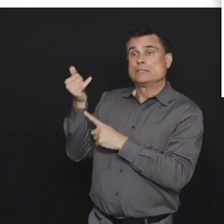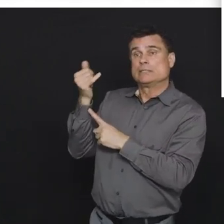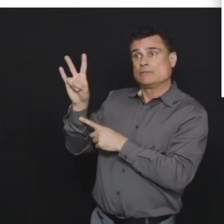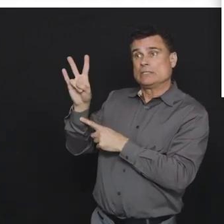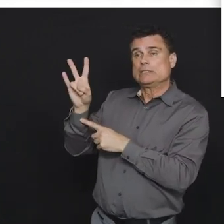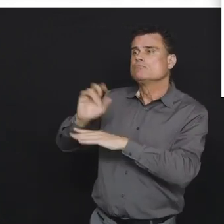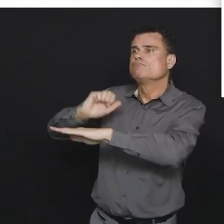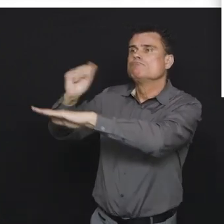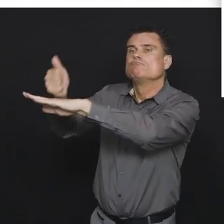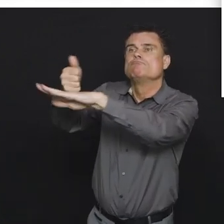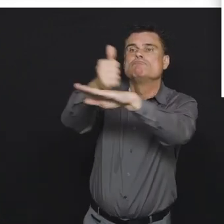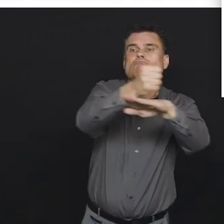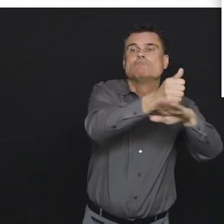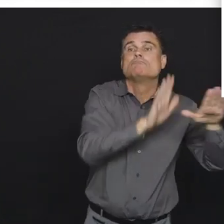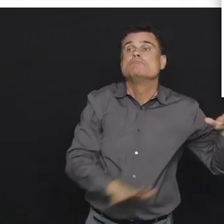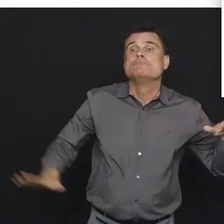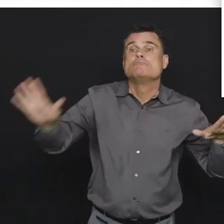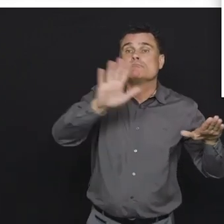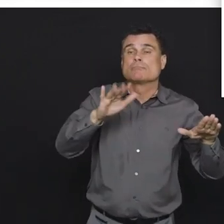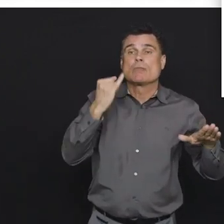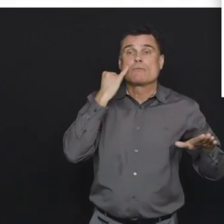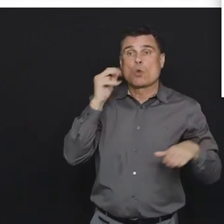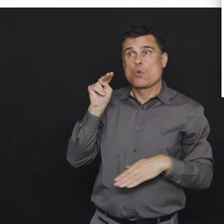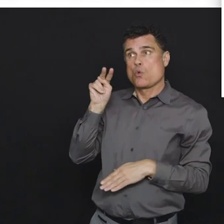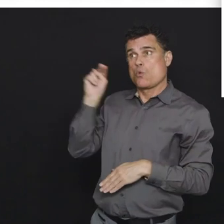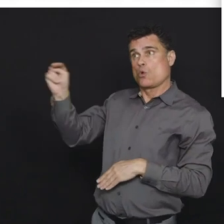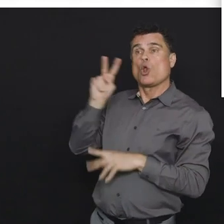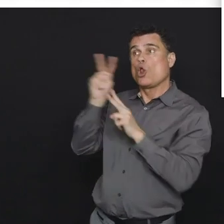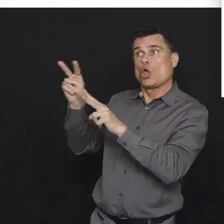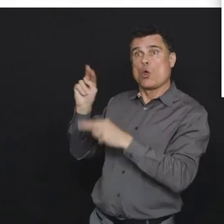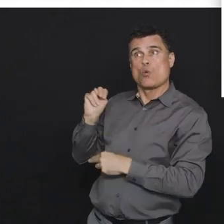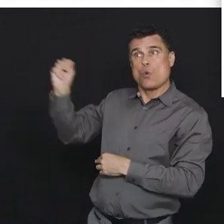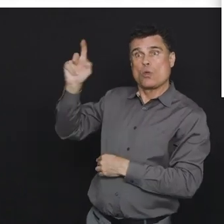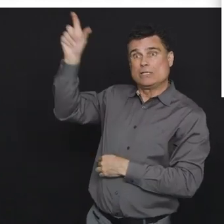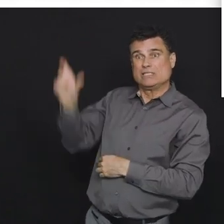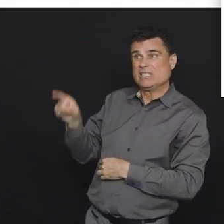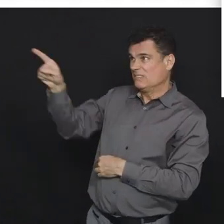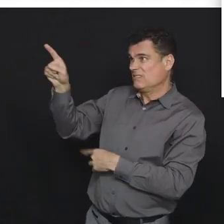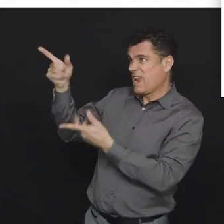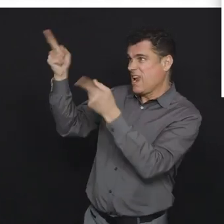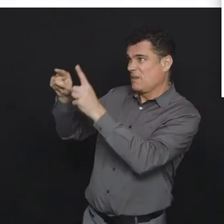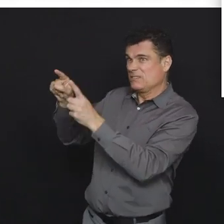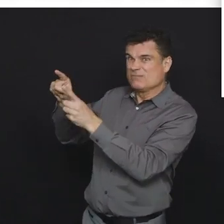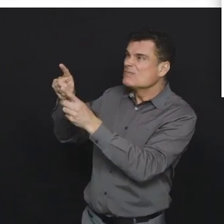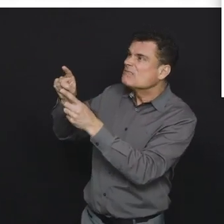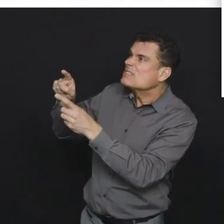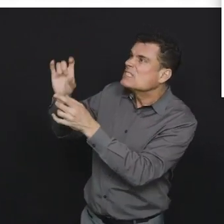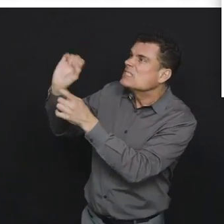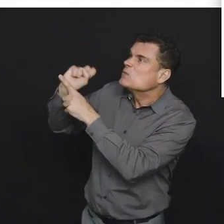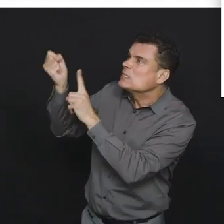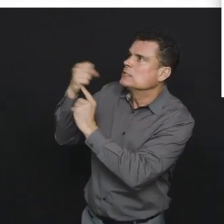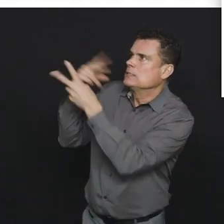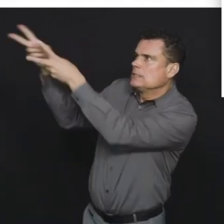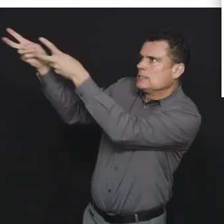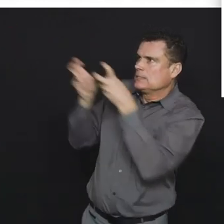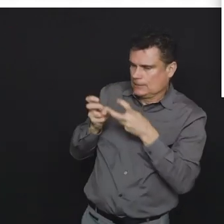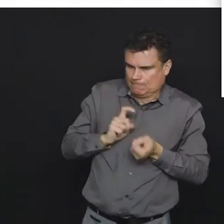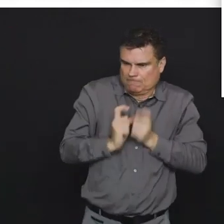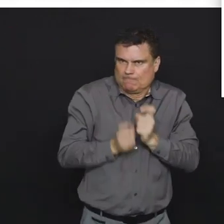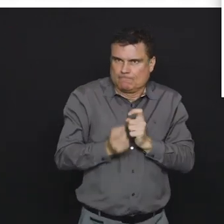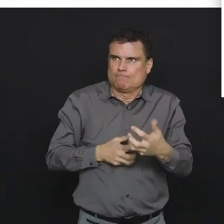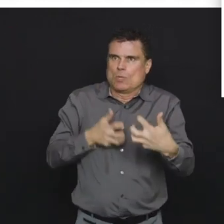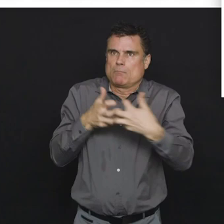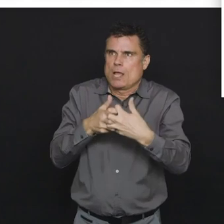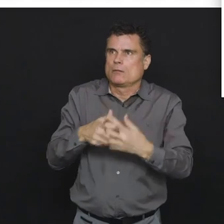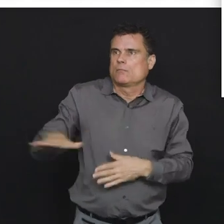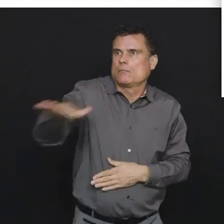17 prime COVID-19 care sites. If we were to move to a Northern Italy trajectory, BC would have to use all sites to meet